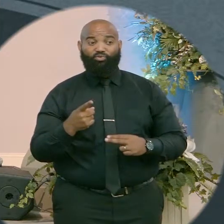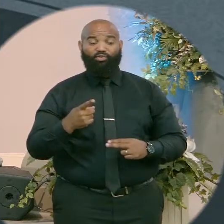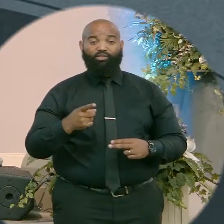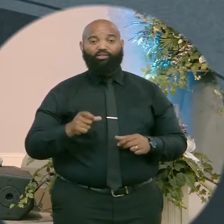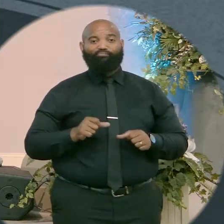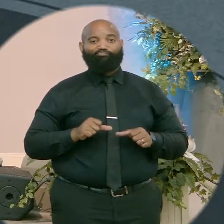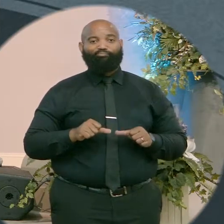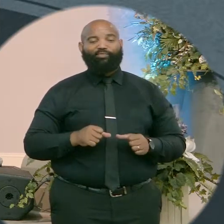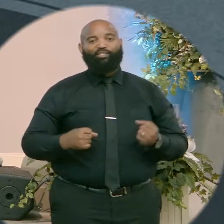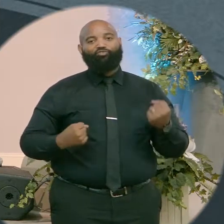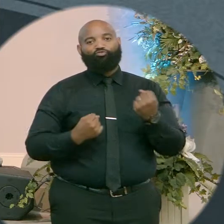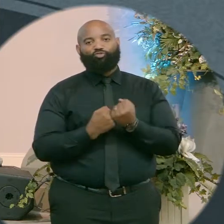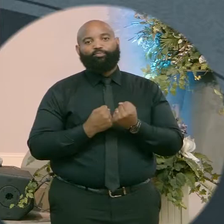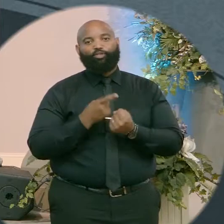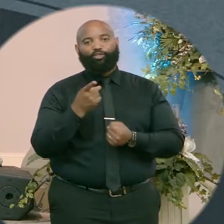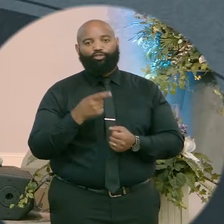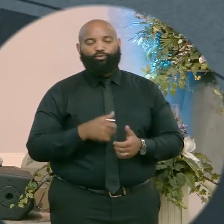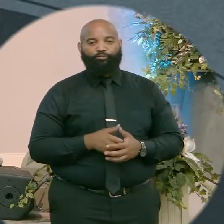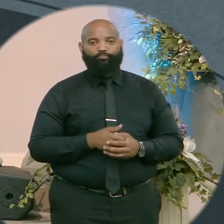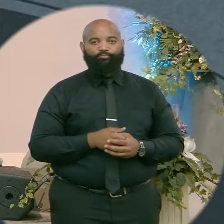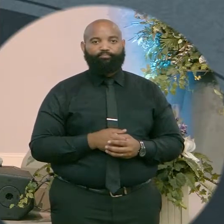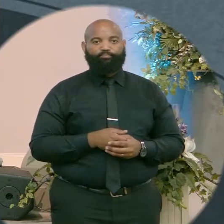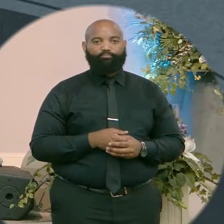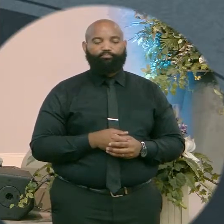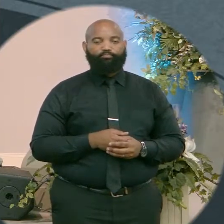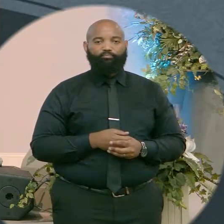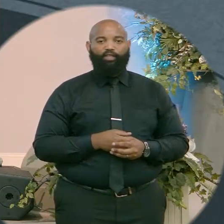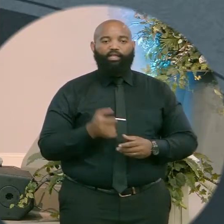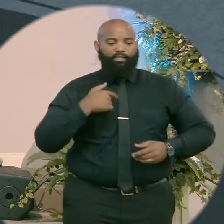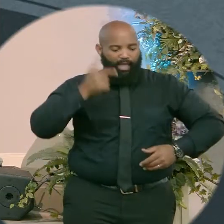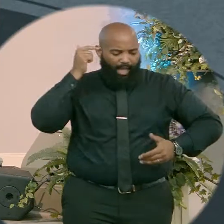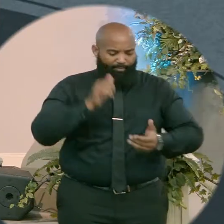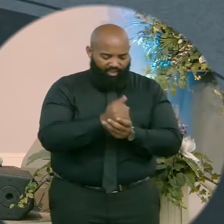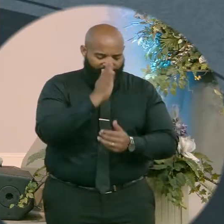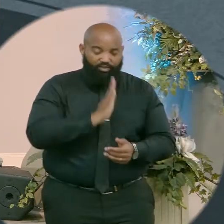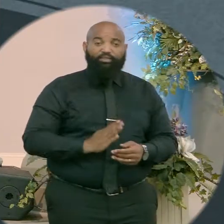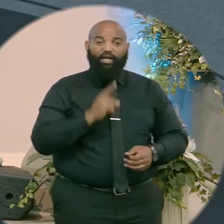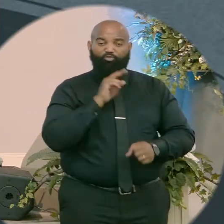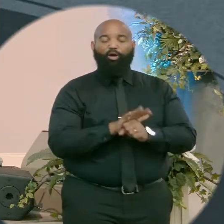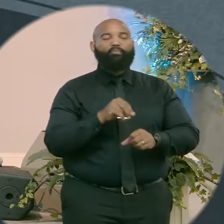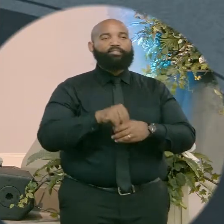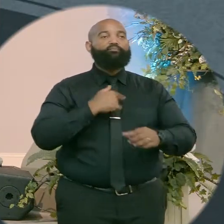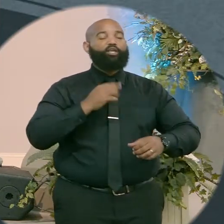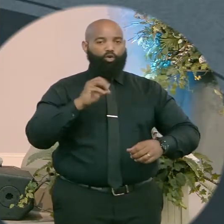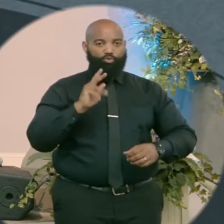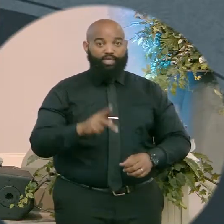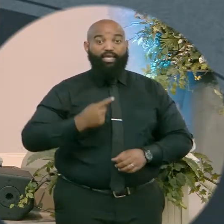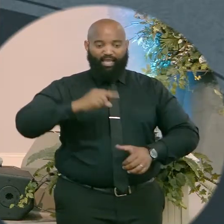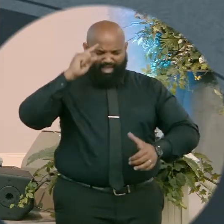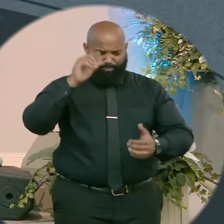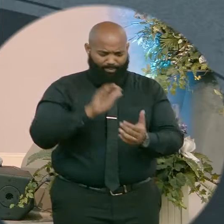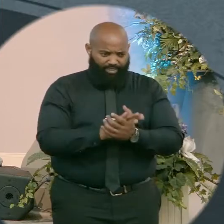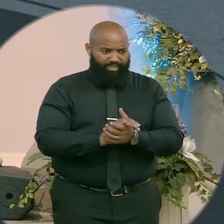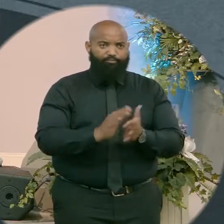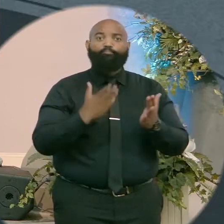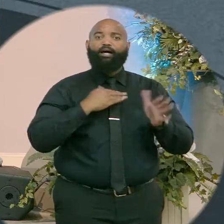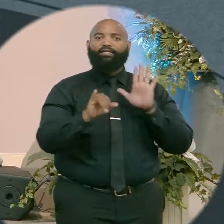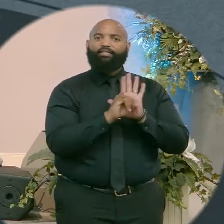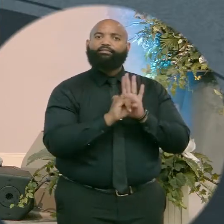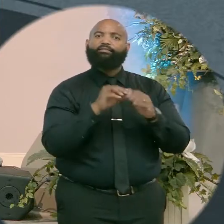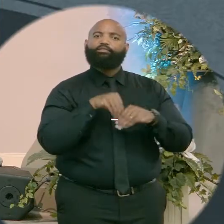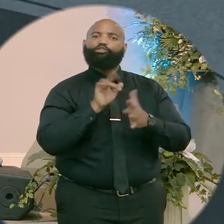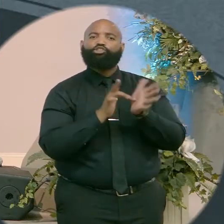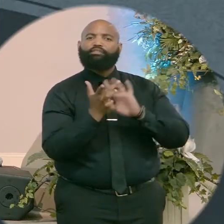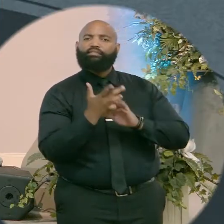hold you together. When I pull up my belt and I'm tightening something up, I'm holding it together. You got to let your identity in Jesus